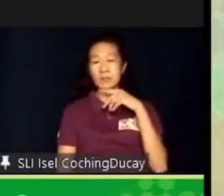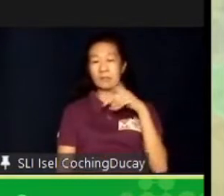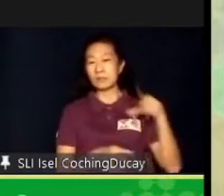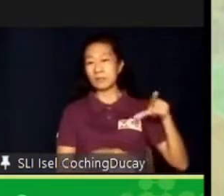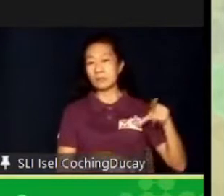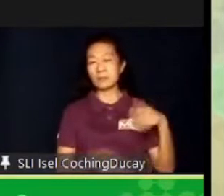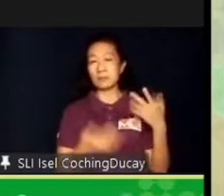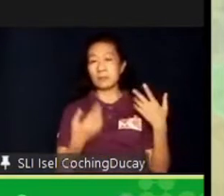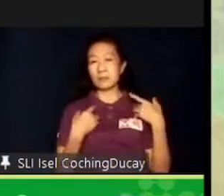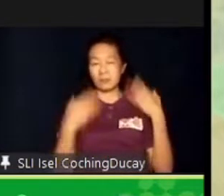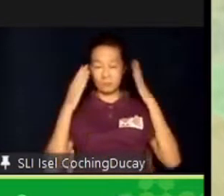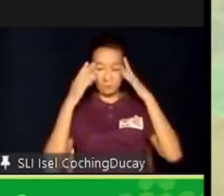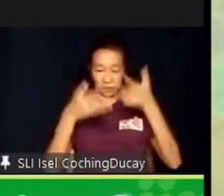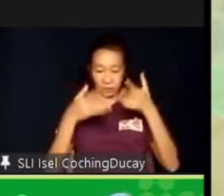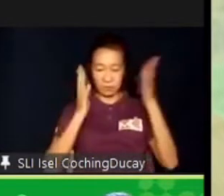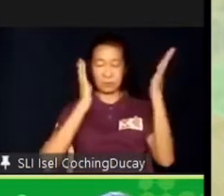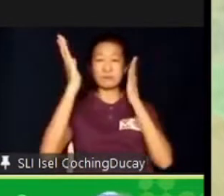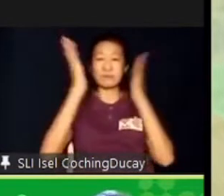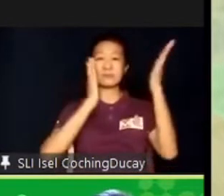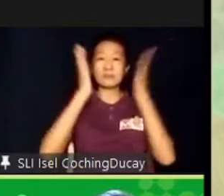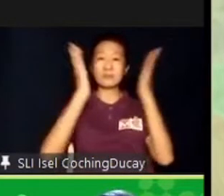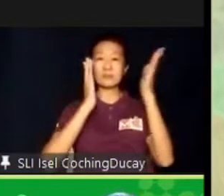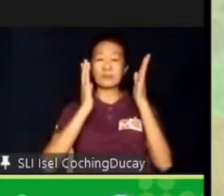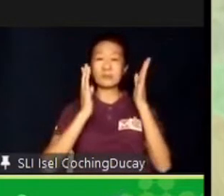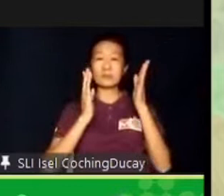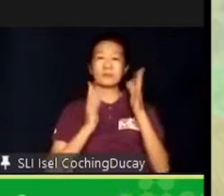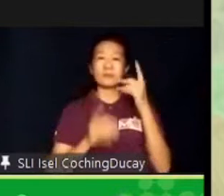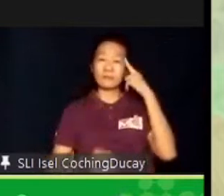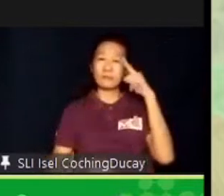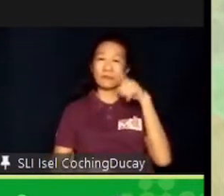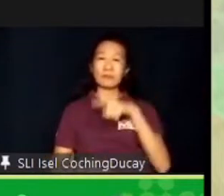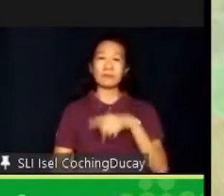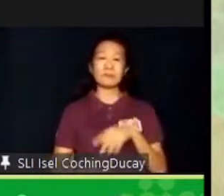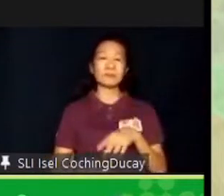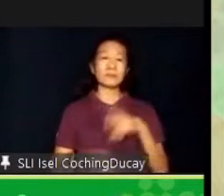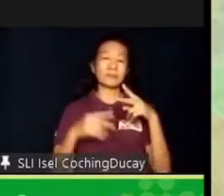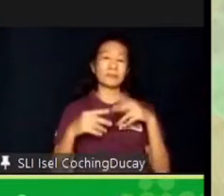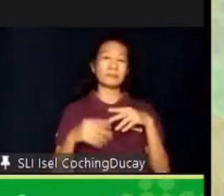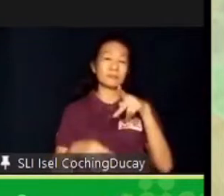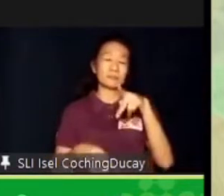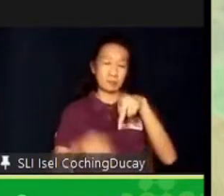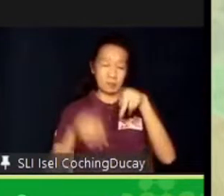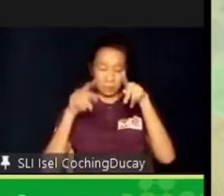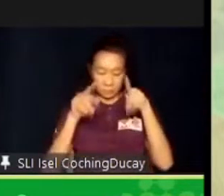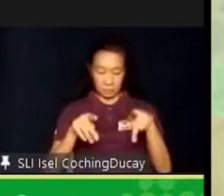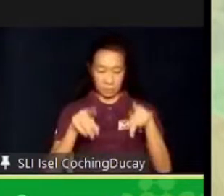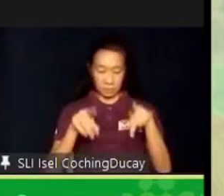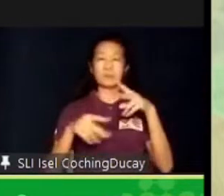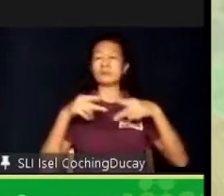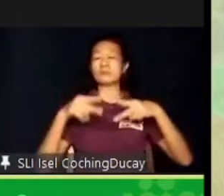we have been focusing on services directly for persons on the autism spectrum. And